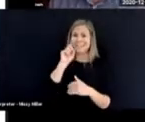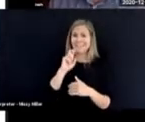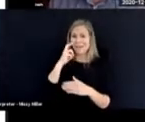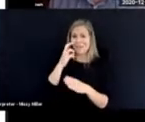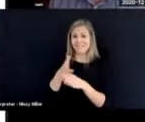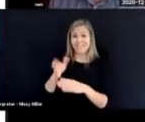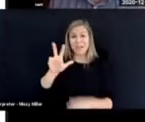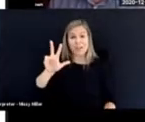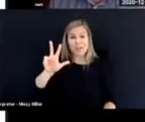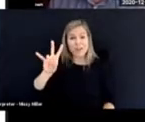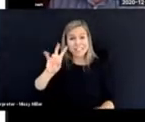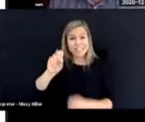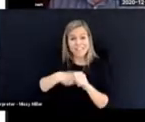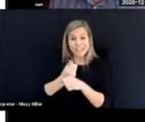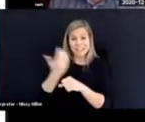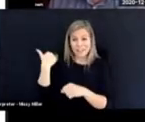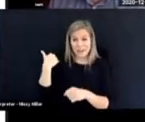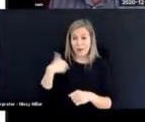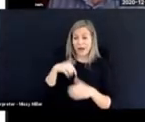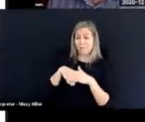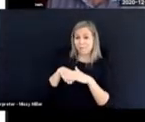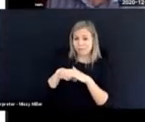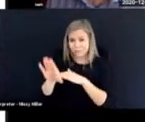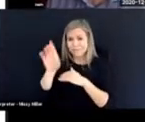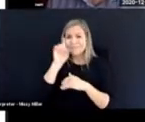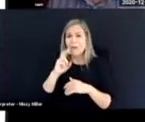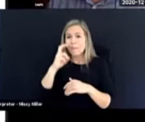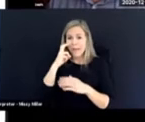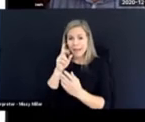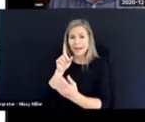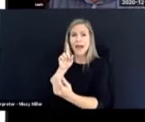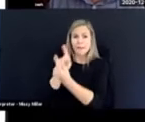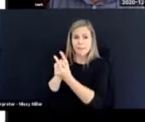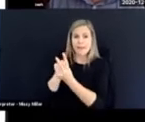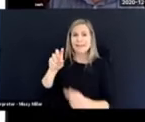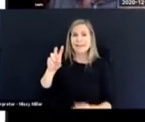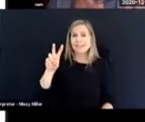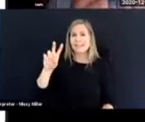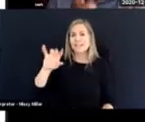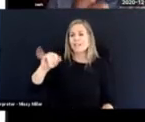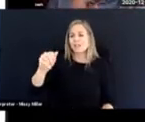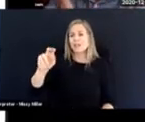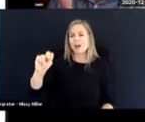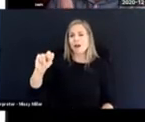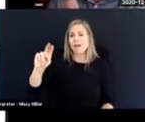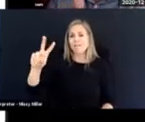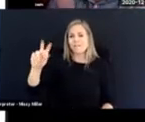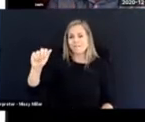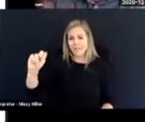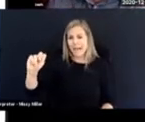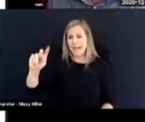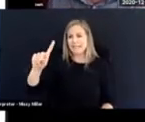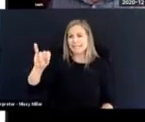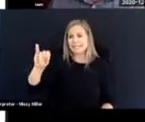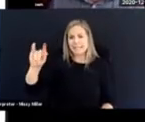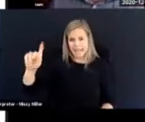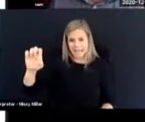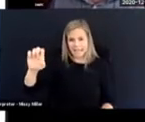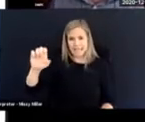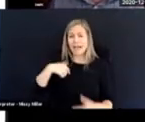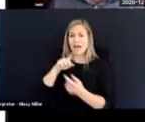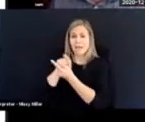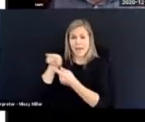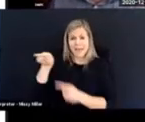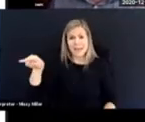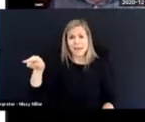I met Jan van Dijk, the great Dutch teacher who gave us the philosophy of follow the